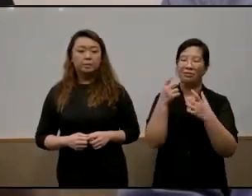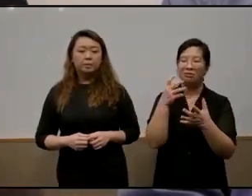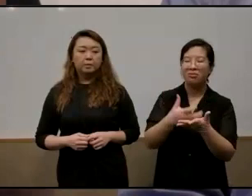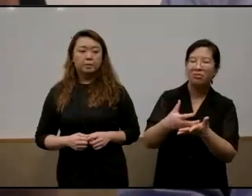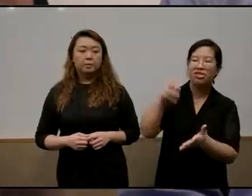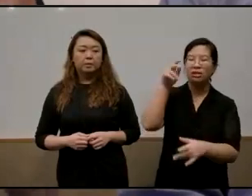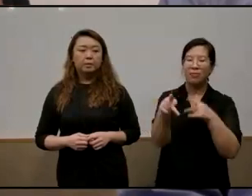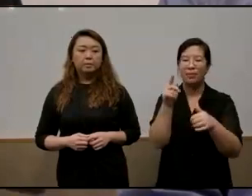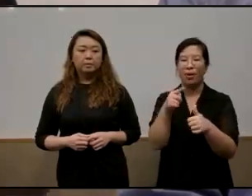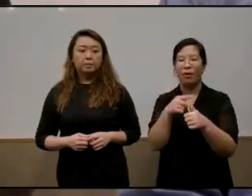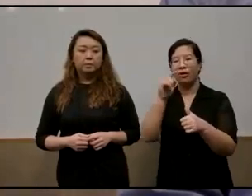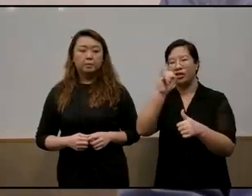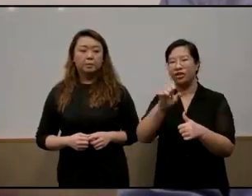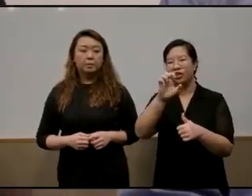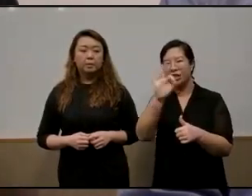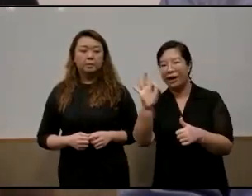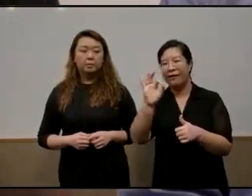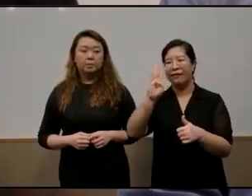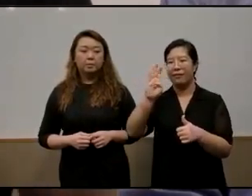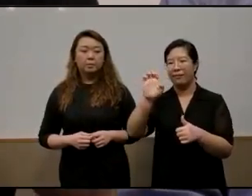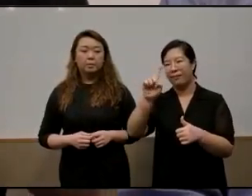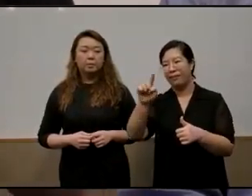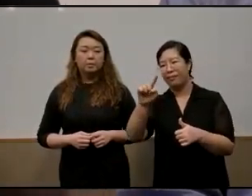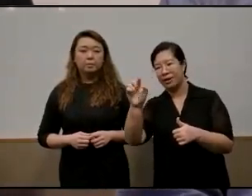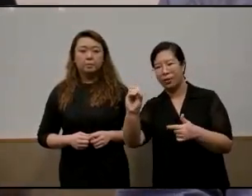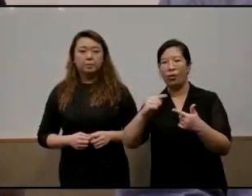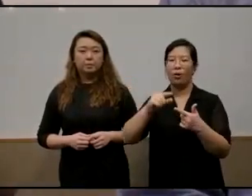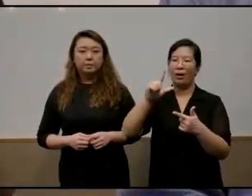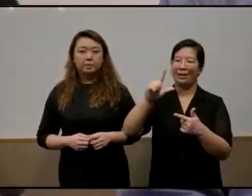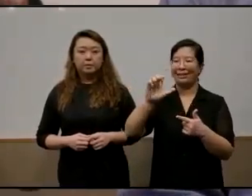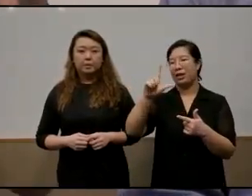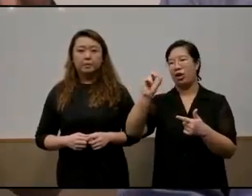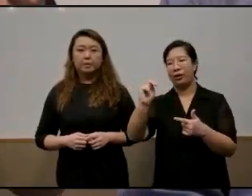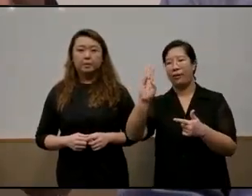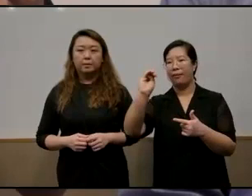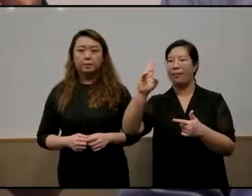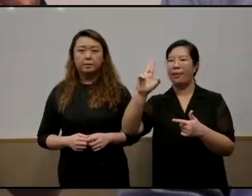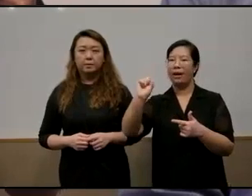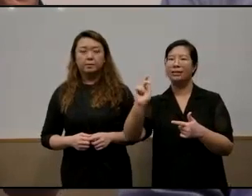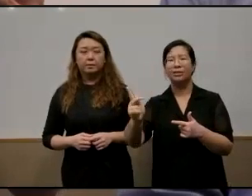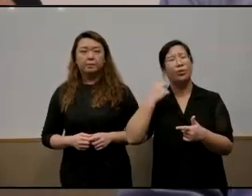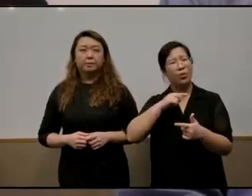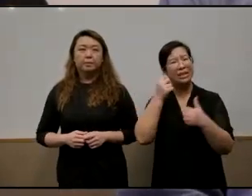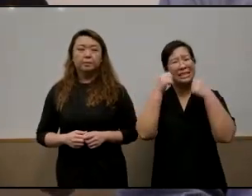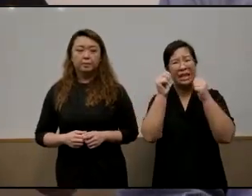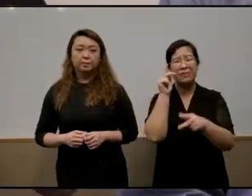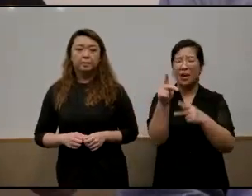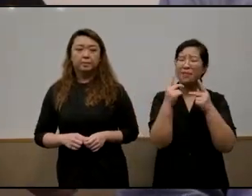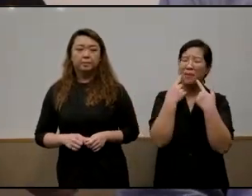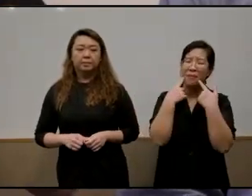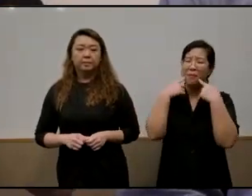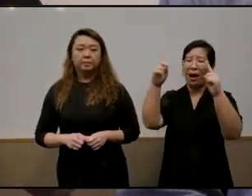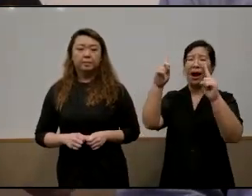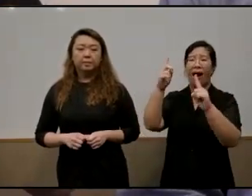mas jack ma pony mai i don't know how many more mas you know so we celebrate people who are wildly successful